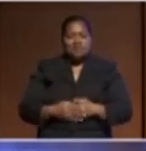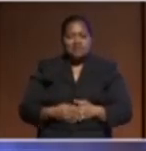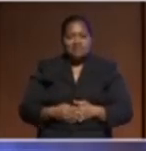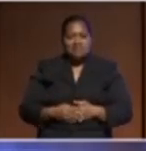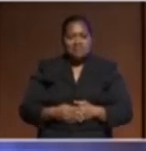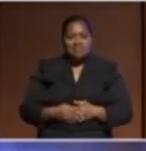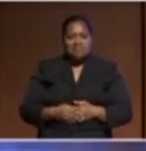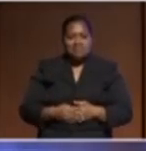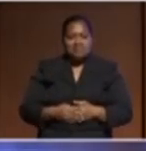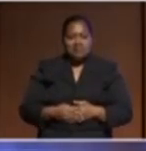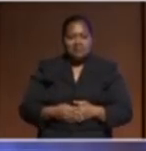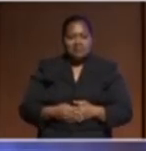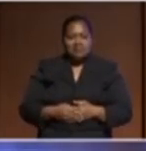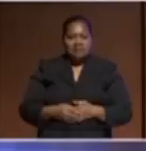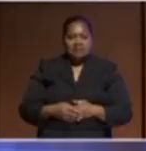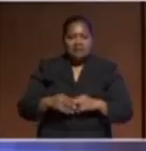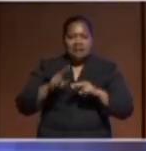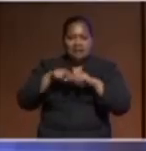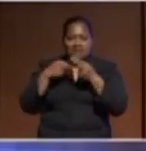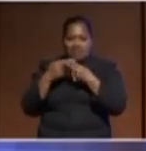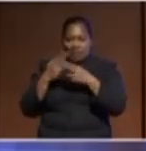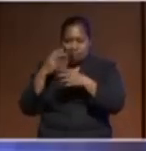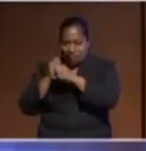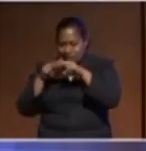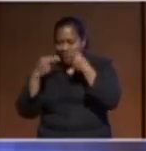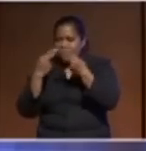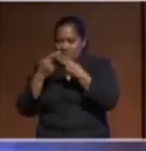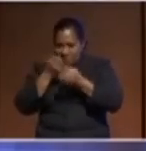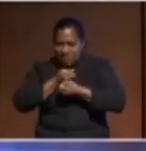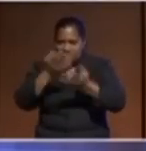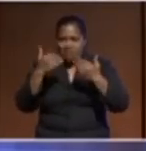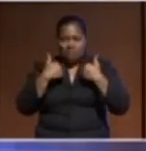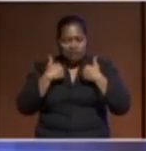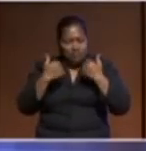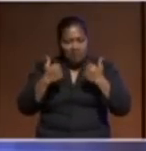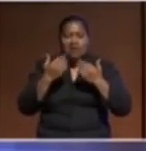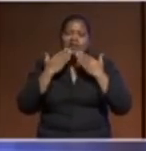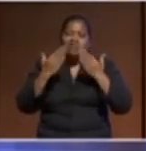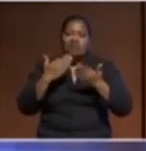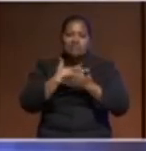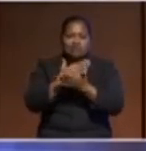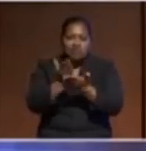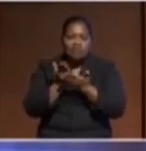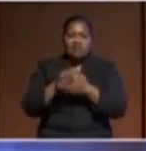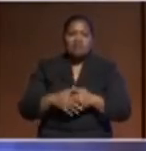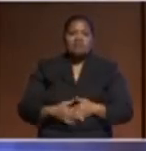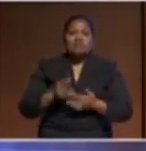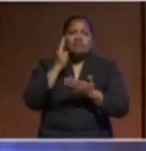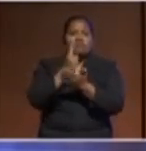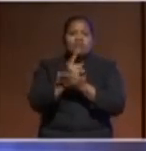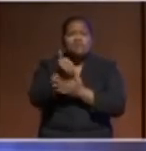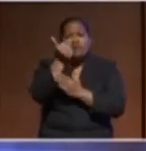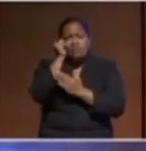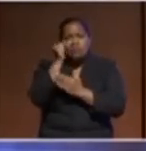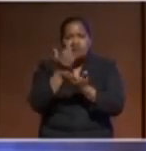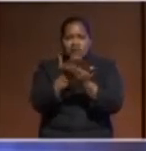have a constancy to reflect on and I thank you for sharing that I really am going to apologise to the audience because I've just been